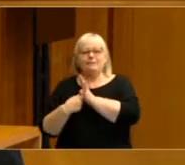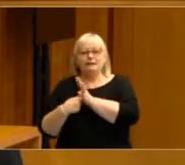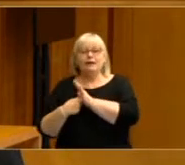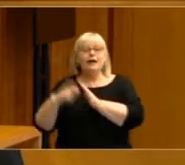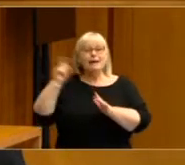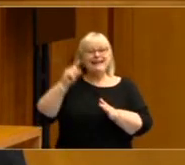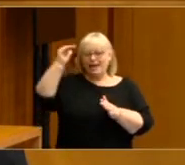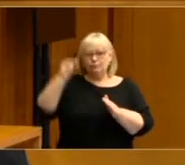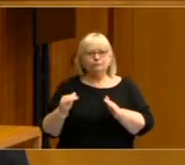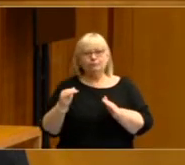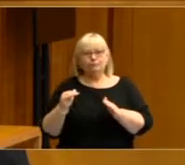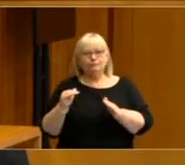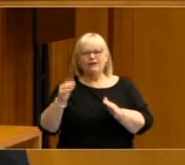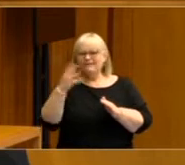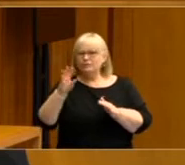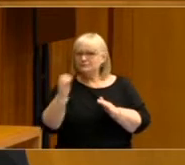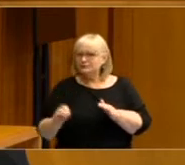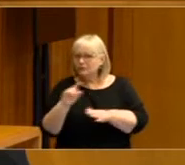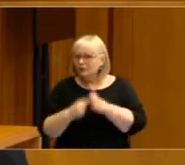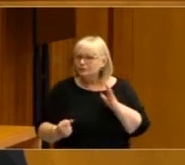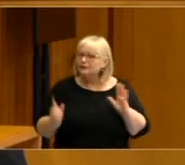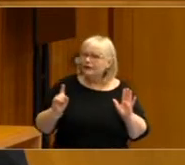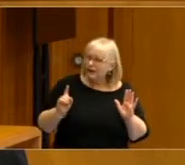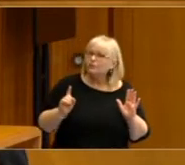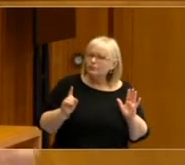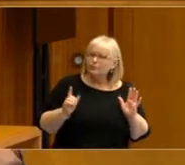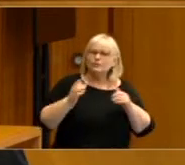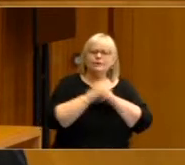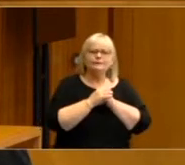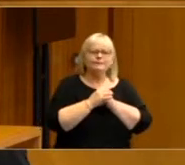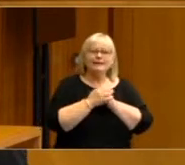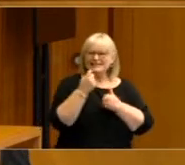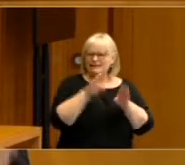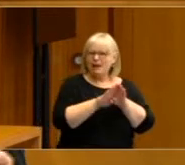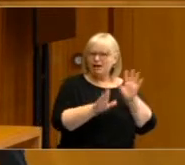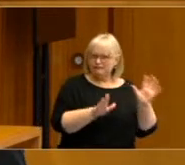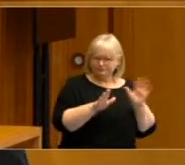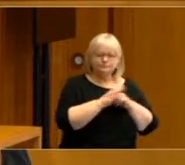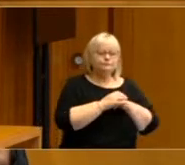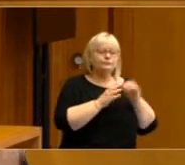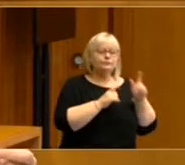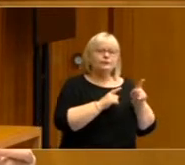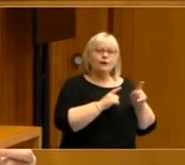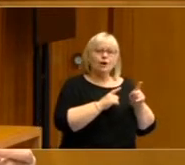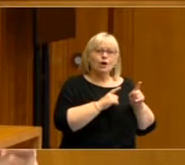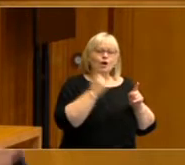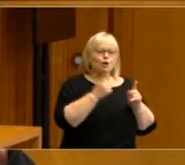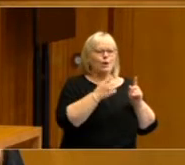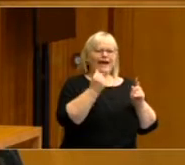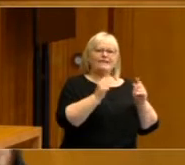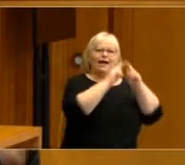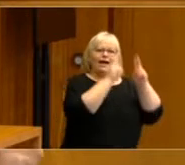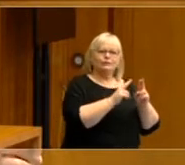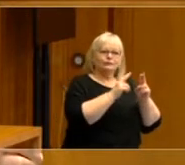down to around 40%. And similarly, we see that asset owners,